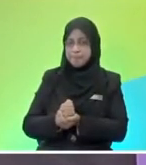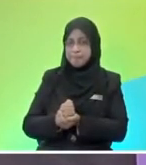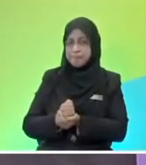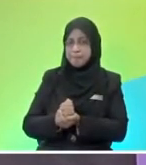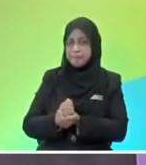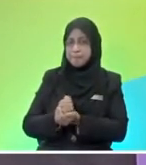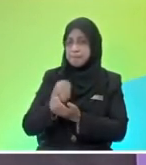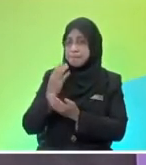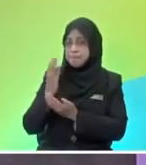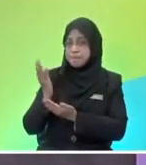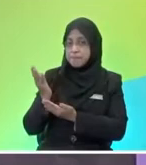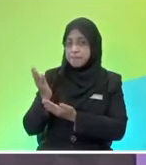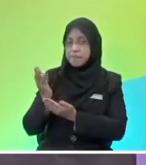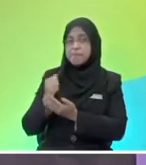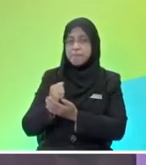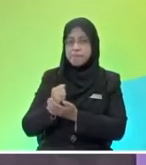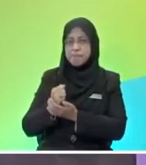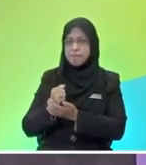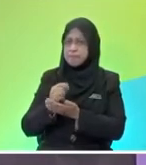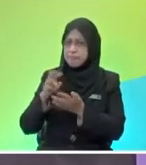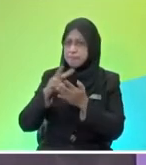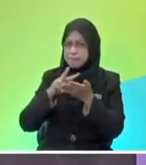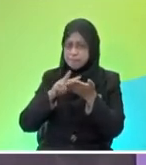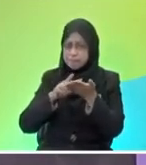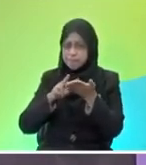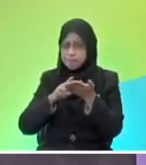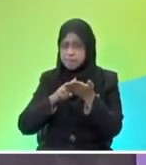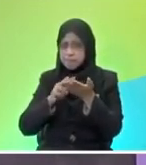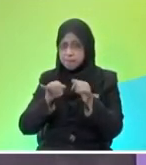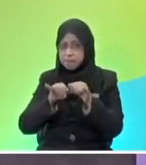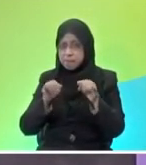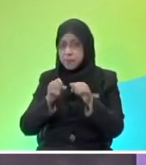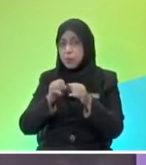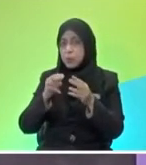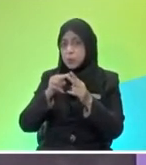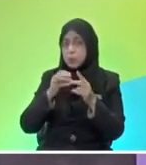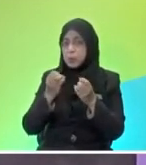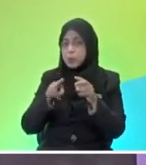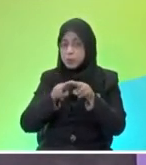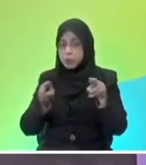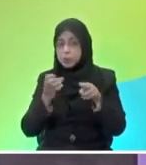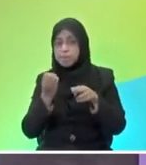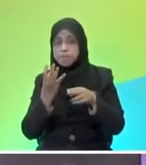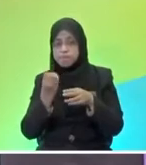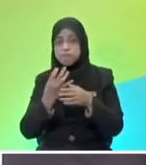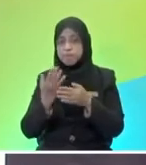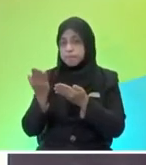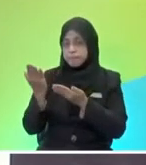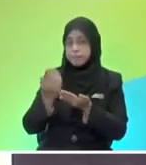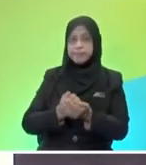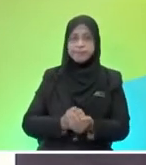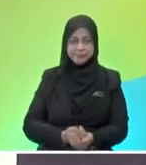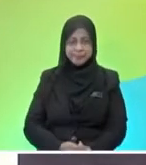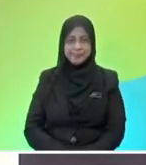read the measurement once it slides down. All right, let's see. Okay. So let us try it on the smoother